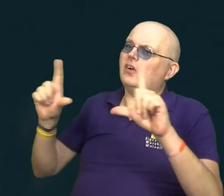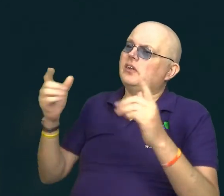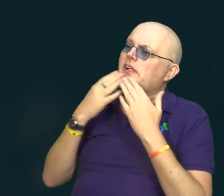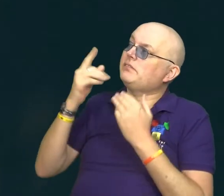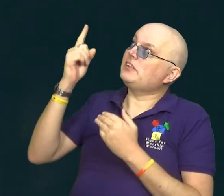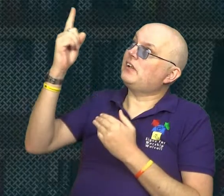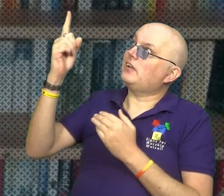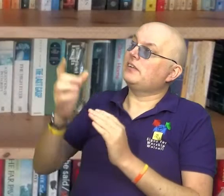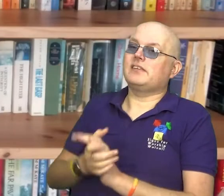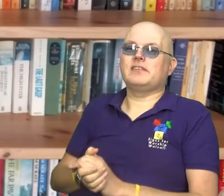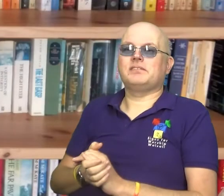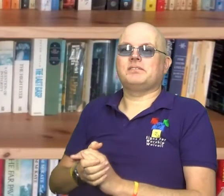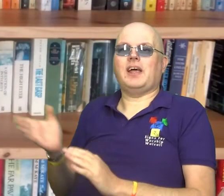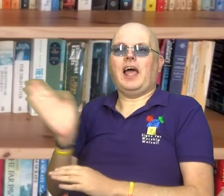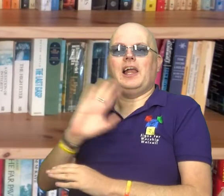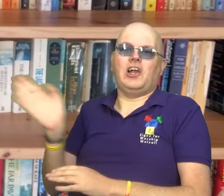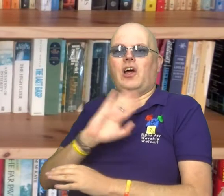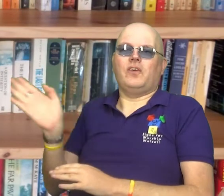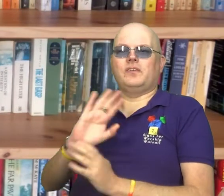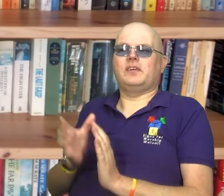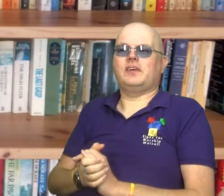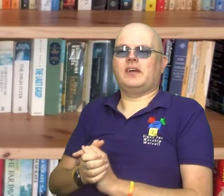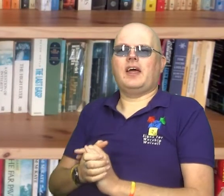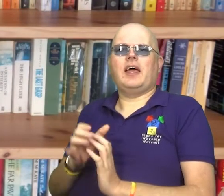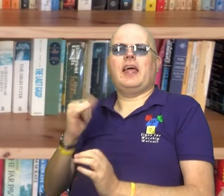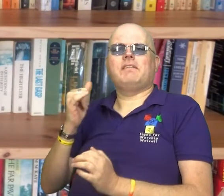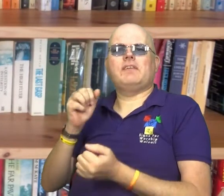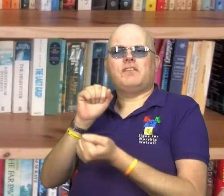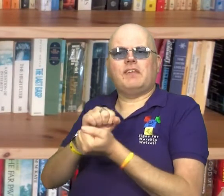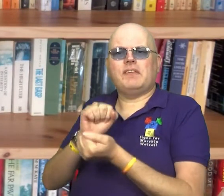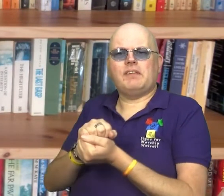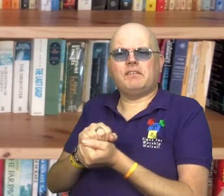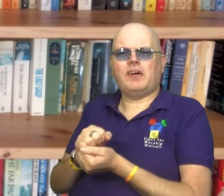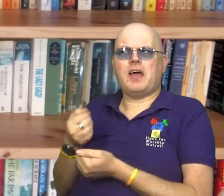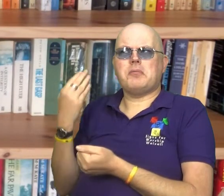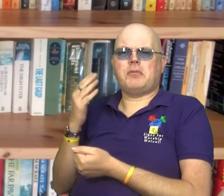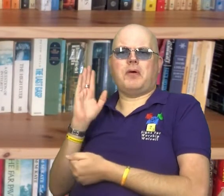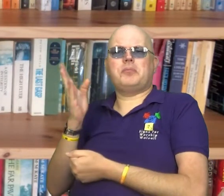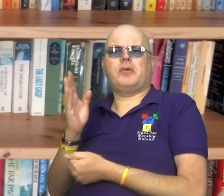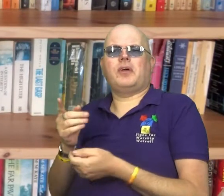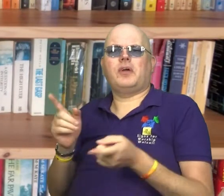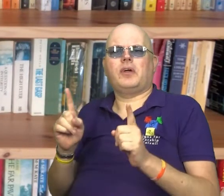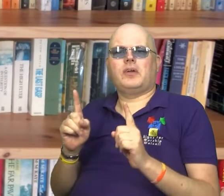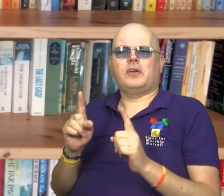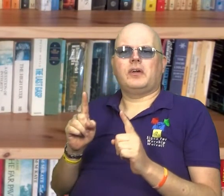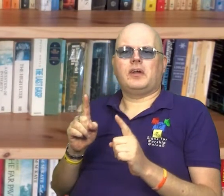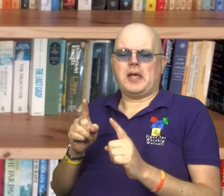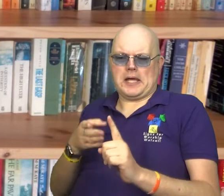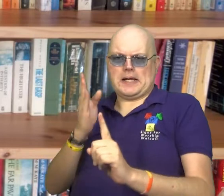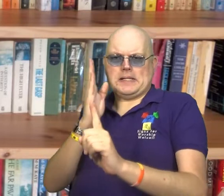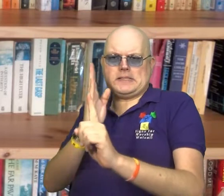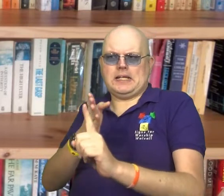be to God. Hello. You may remember, last time I preached, I talked about